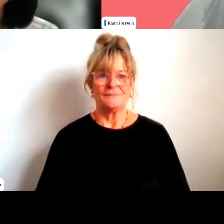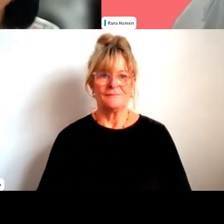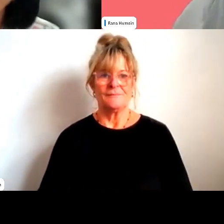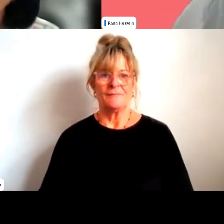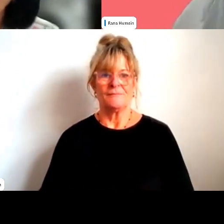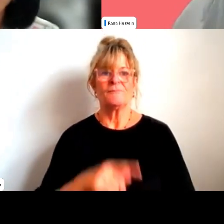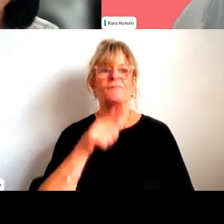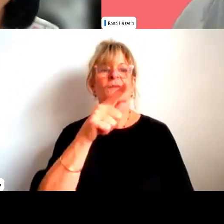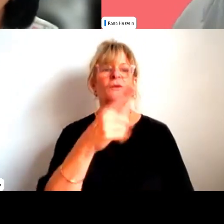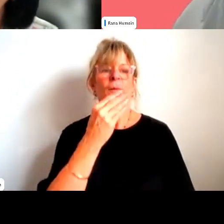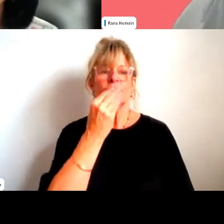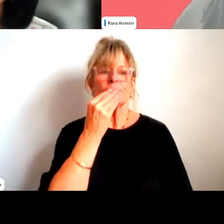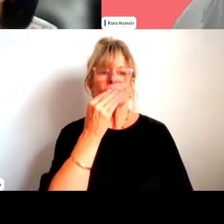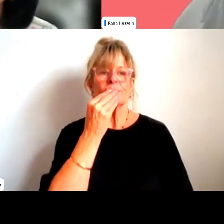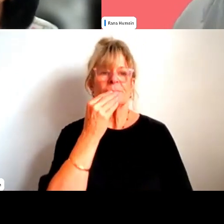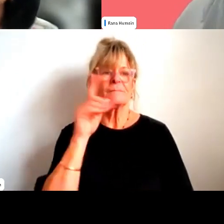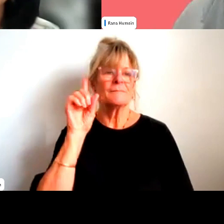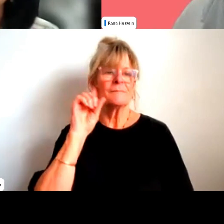Oh, you're on mute, Sarah.